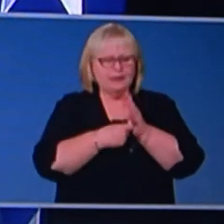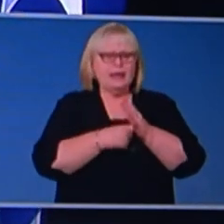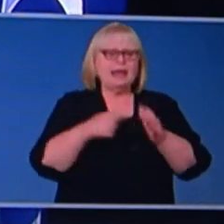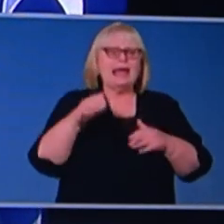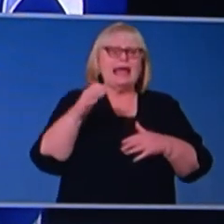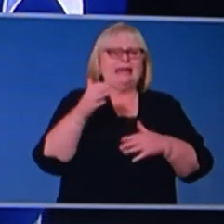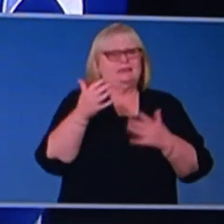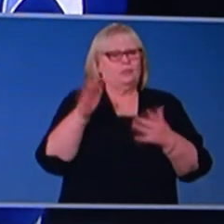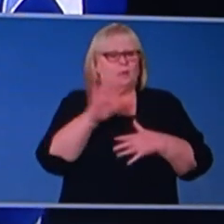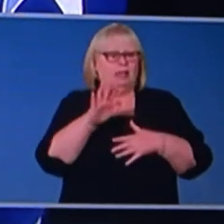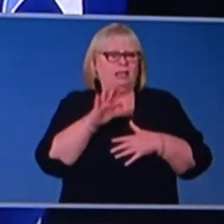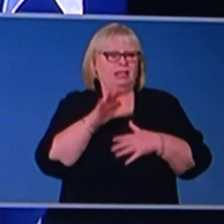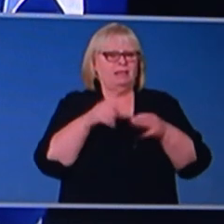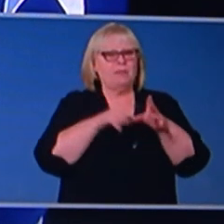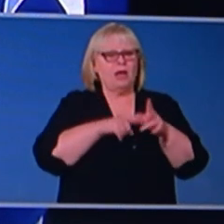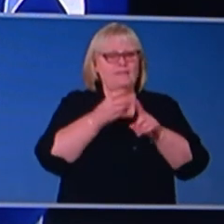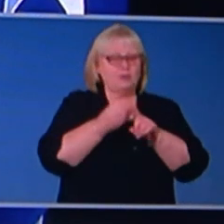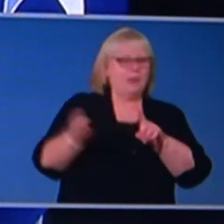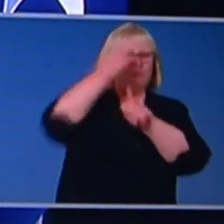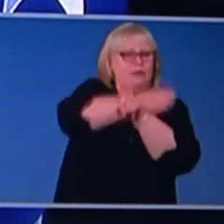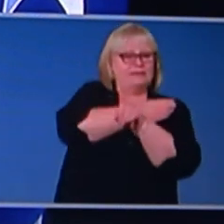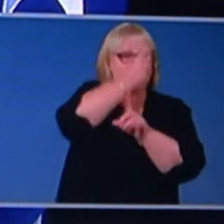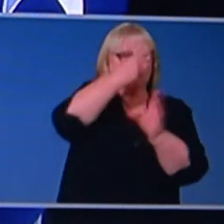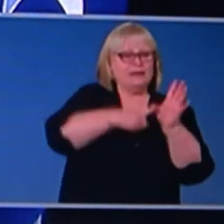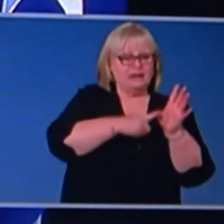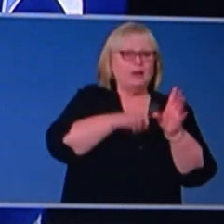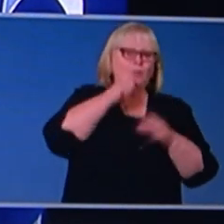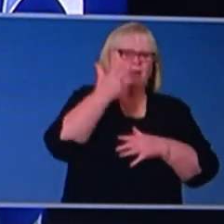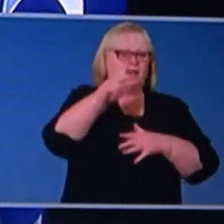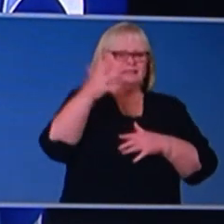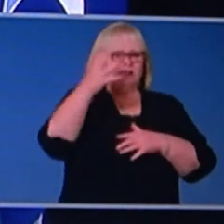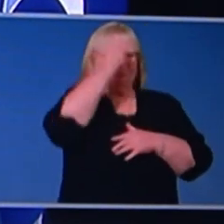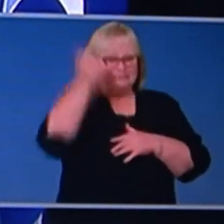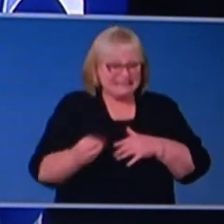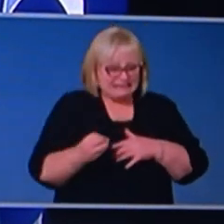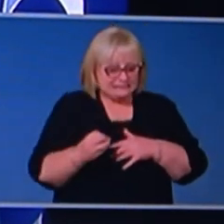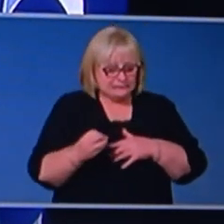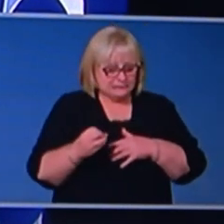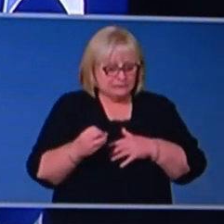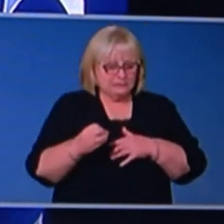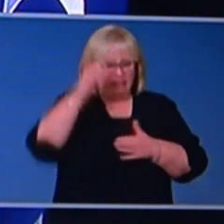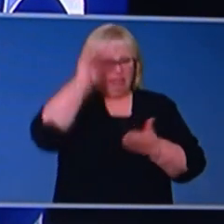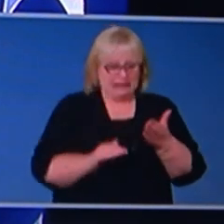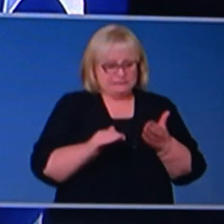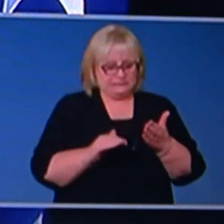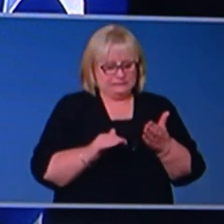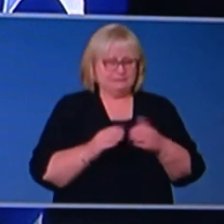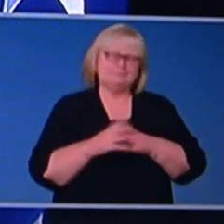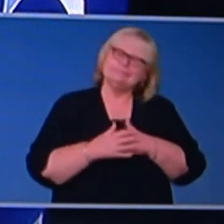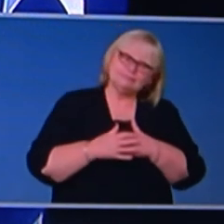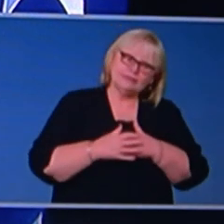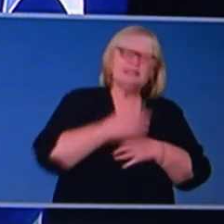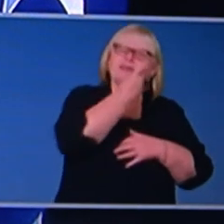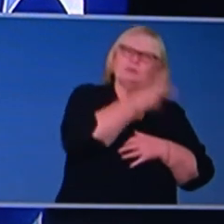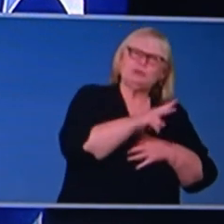off its peak, or off its previous year, in the following year, 2021, sorry, 2021, sorry,